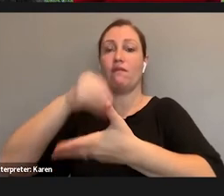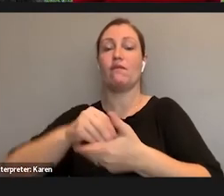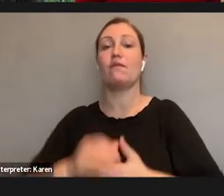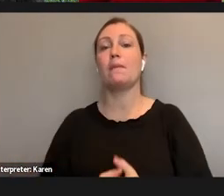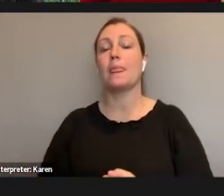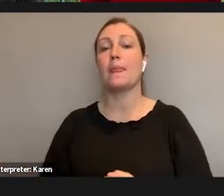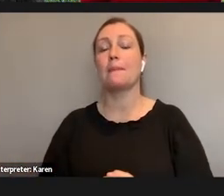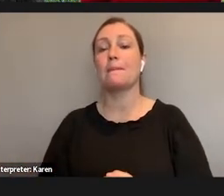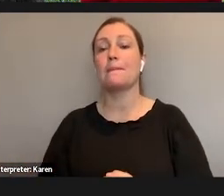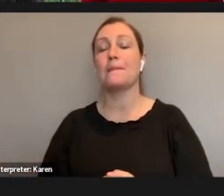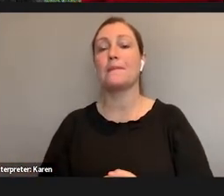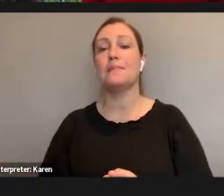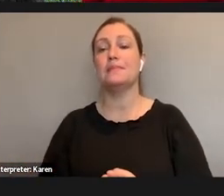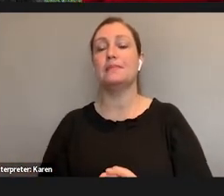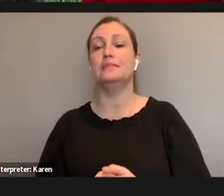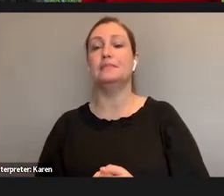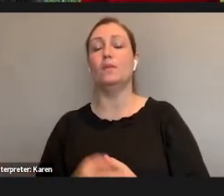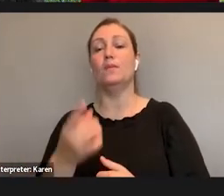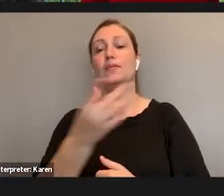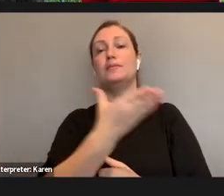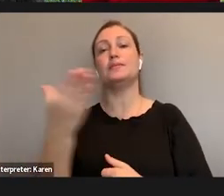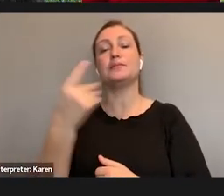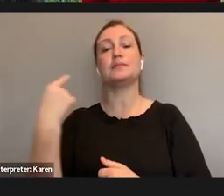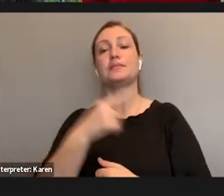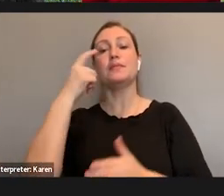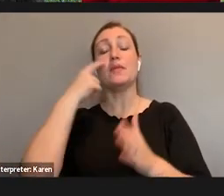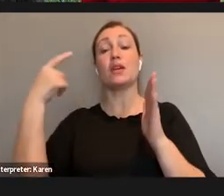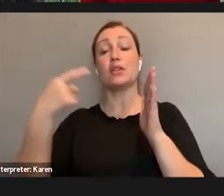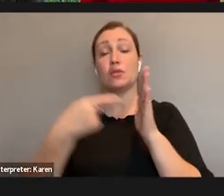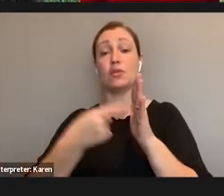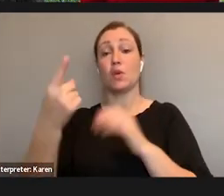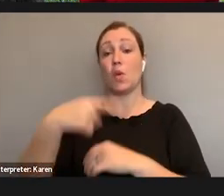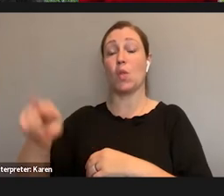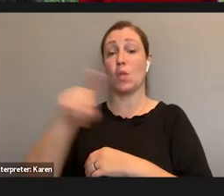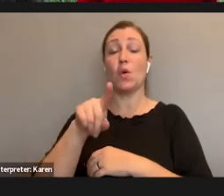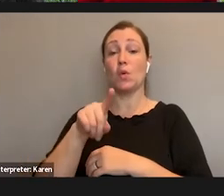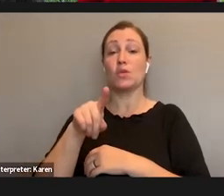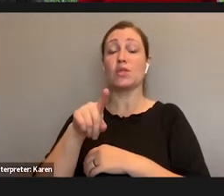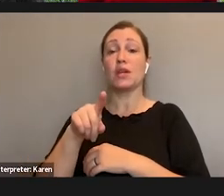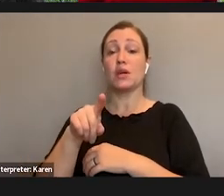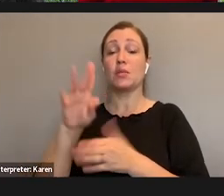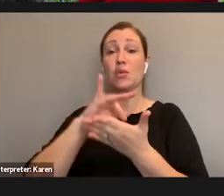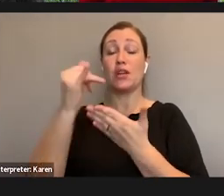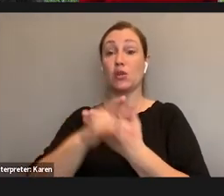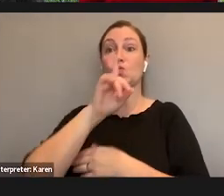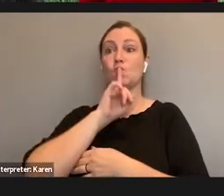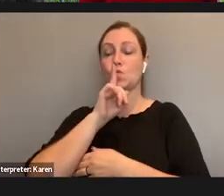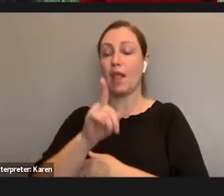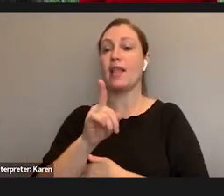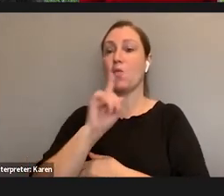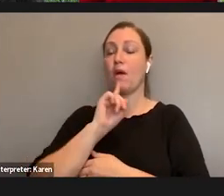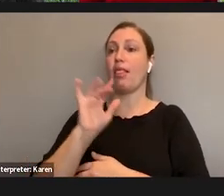One of the things that we noticed as those projects really gained traction is that there were other departments